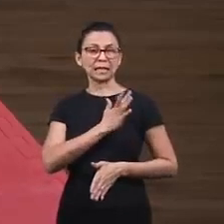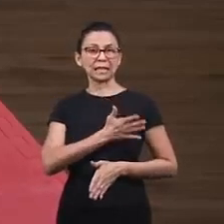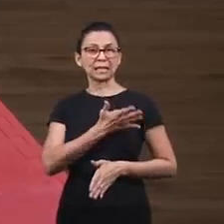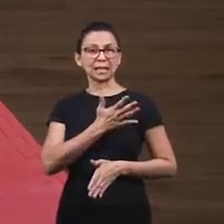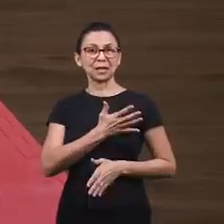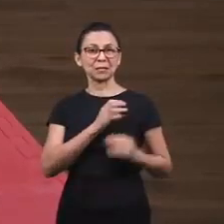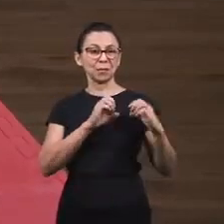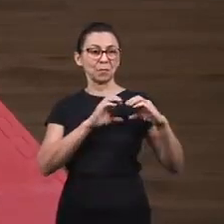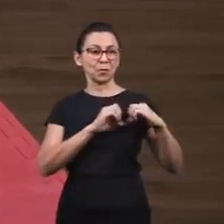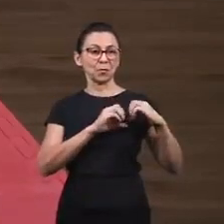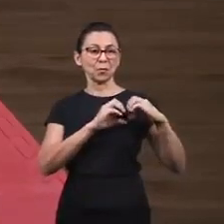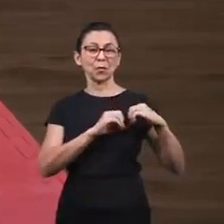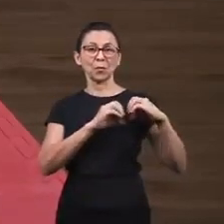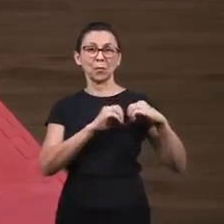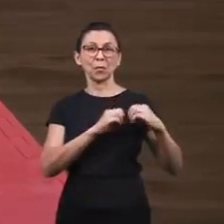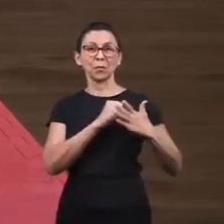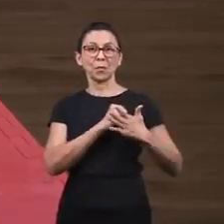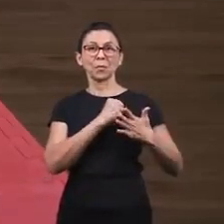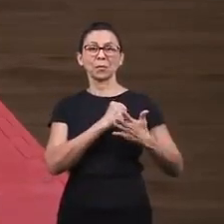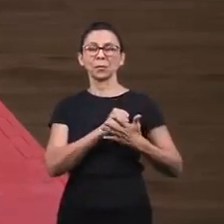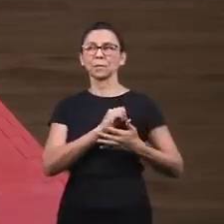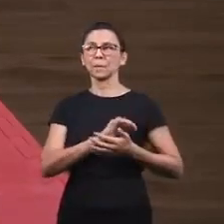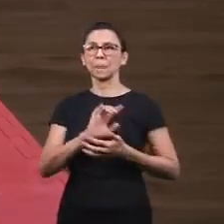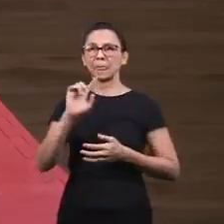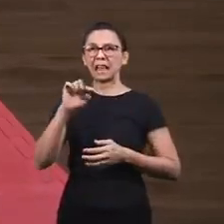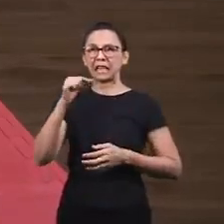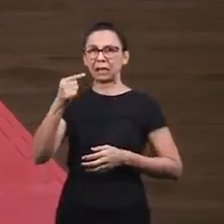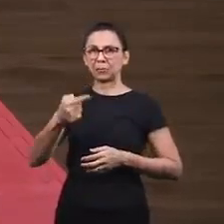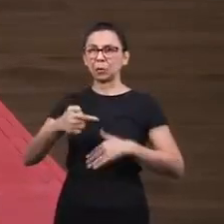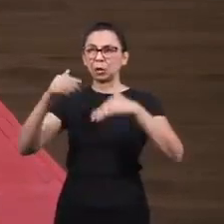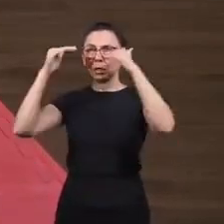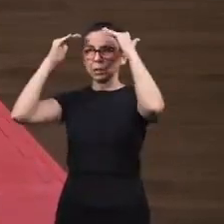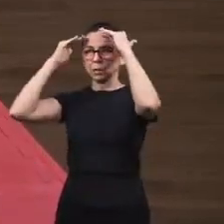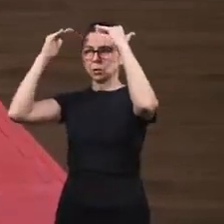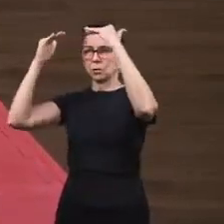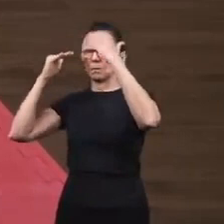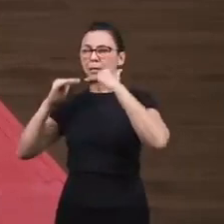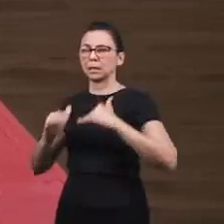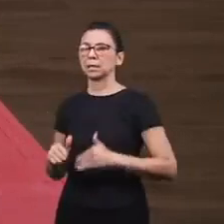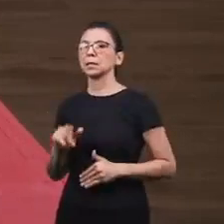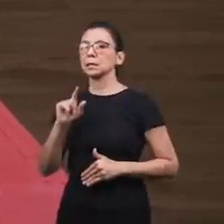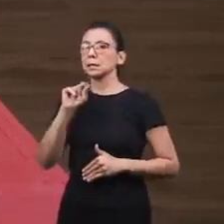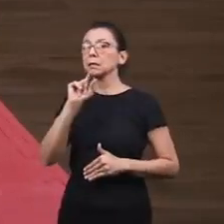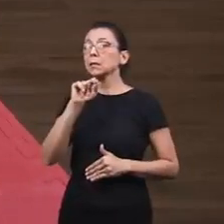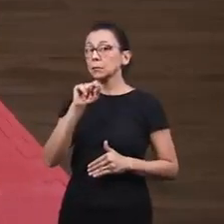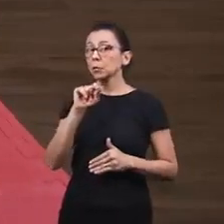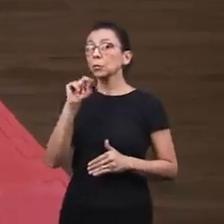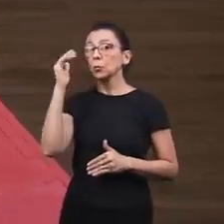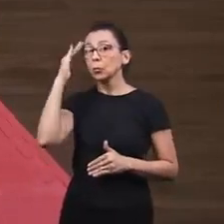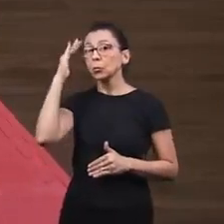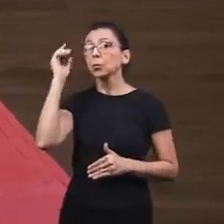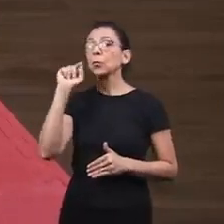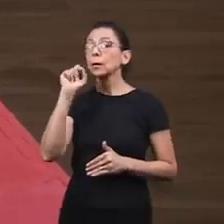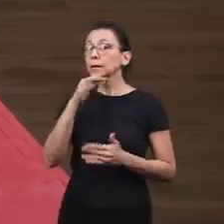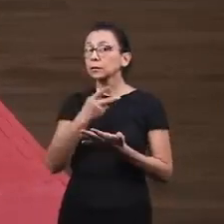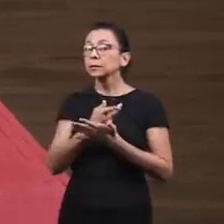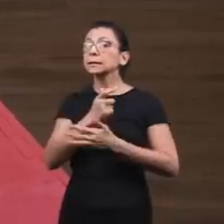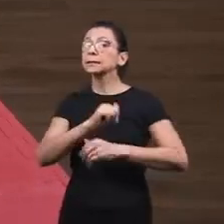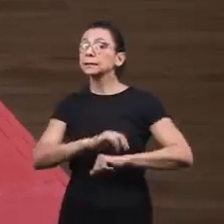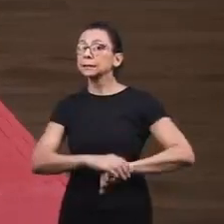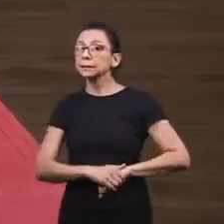caused them to have an empty heart. Each time they disobeyed, you know what happened? with their hearts?